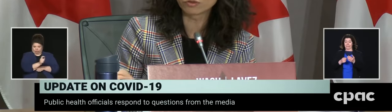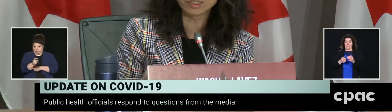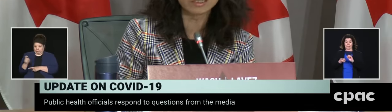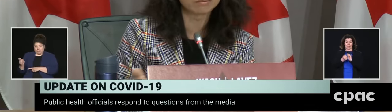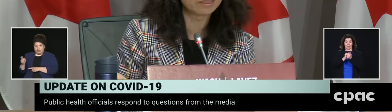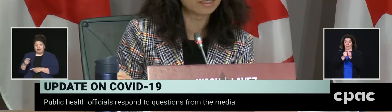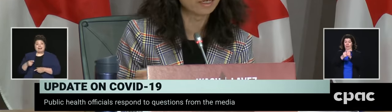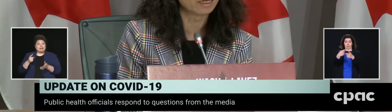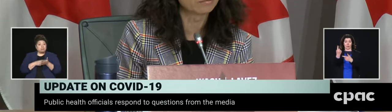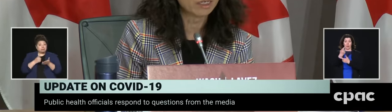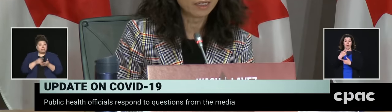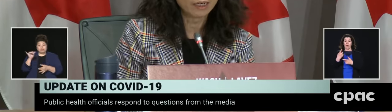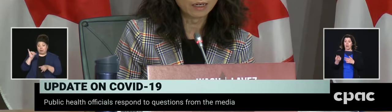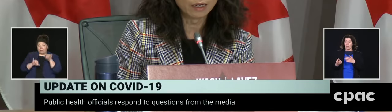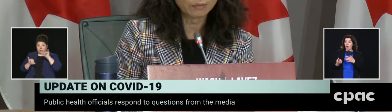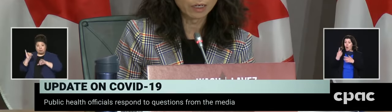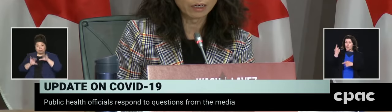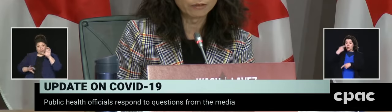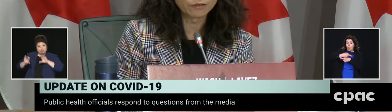the different streams